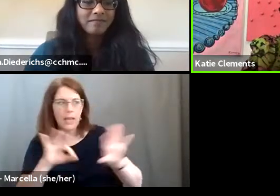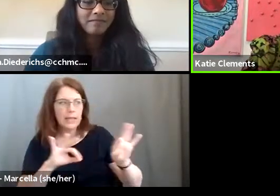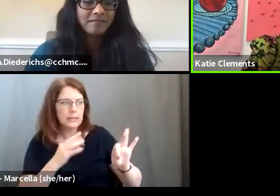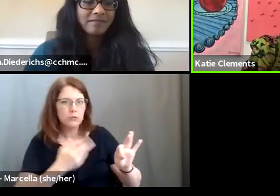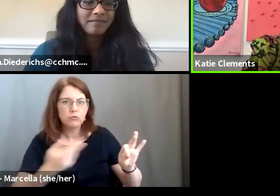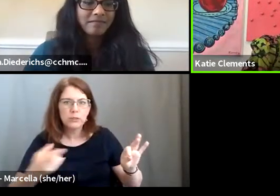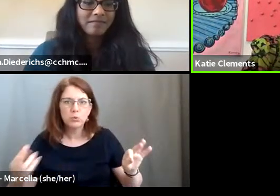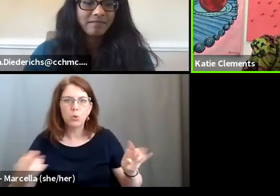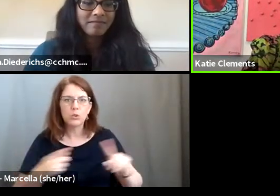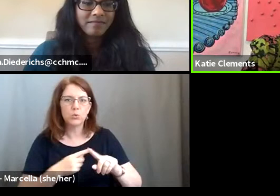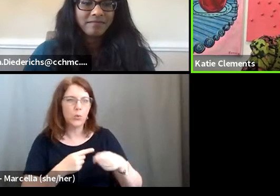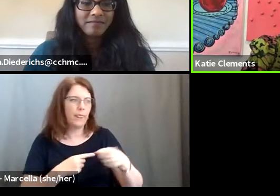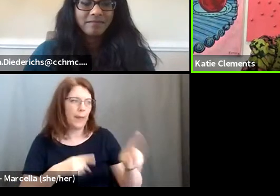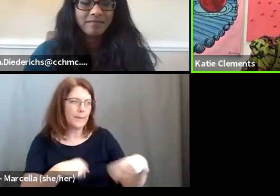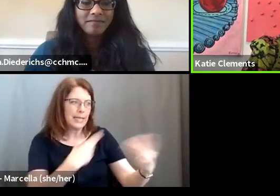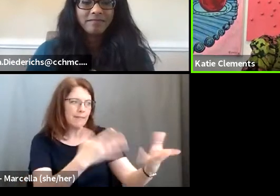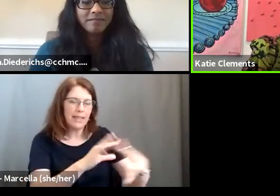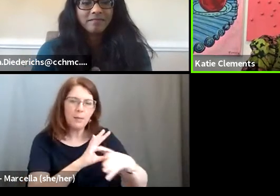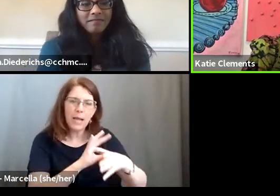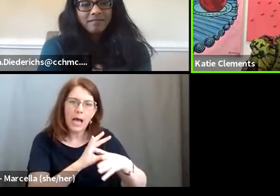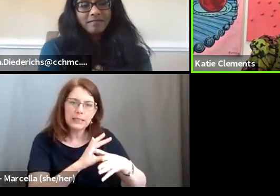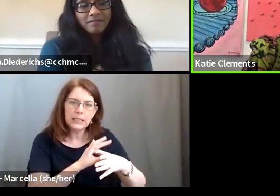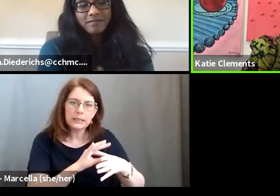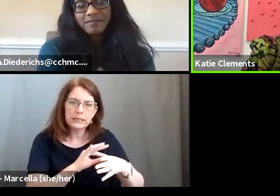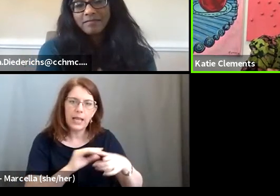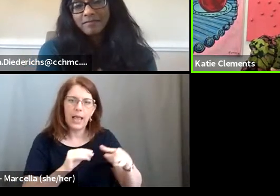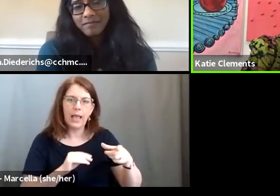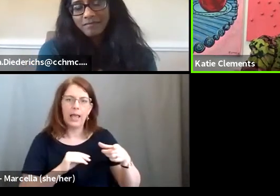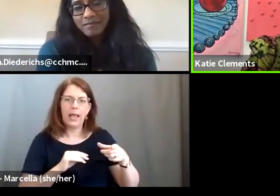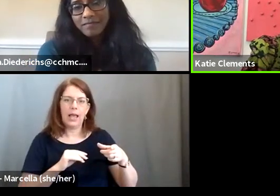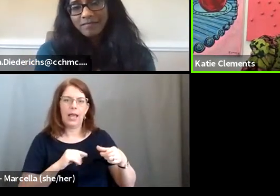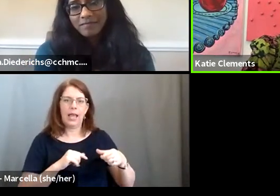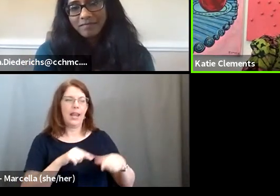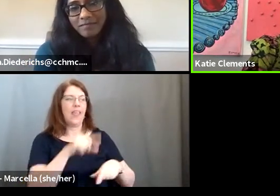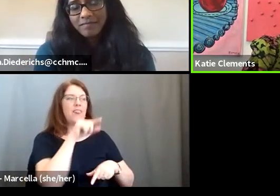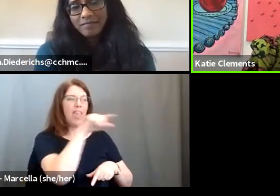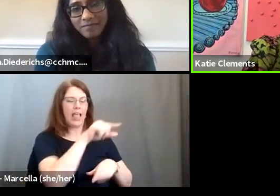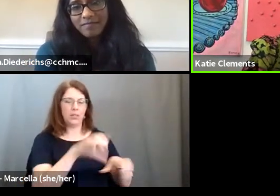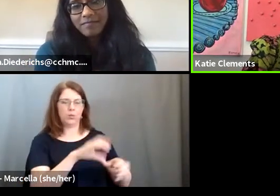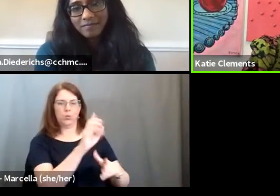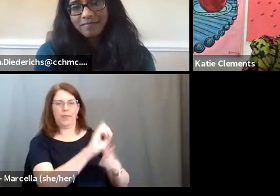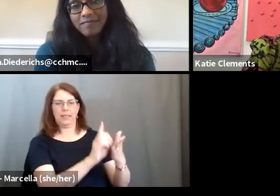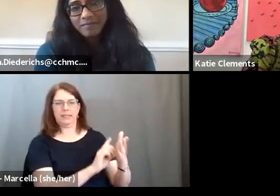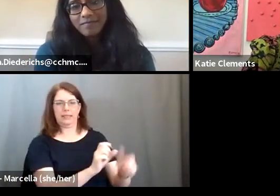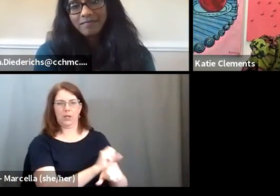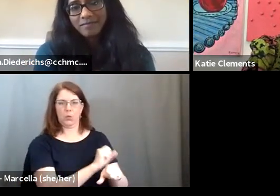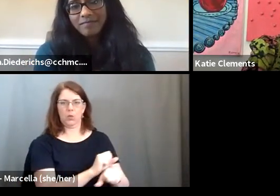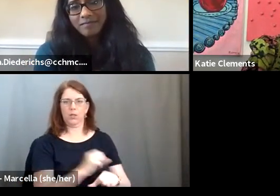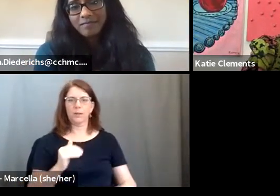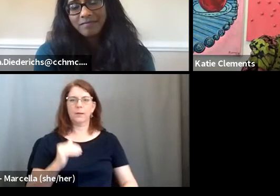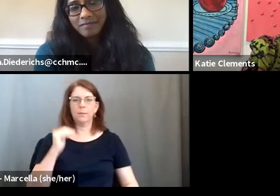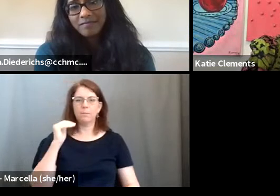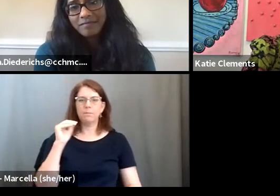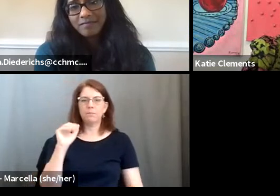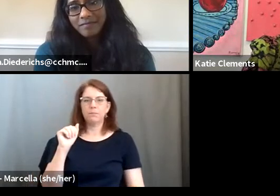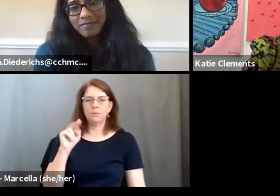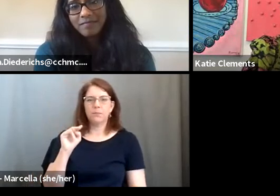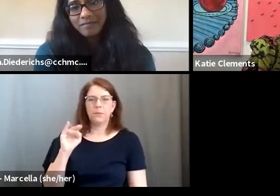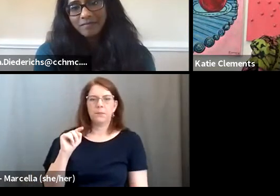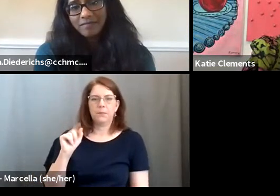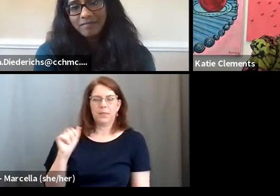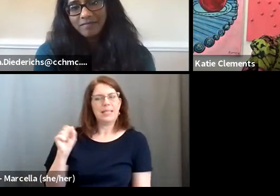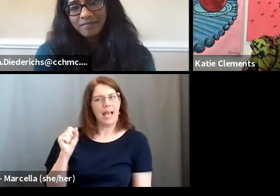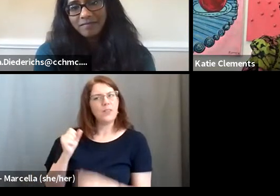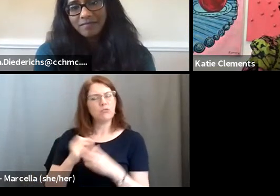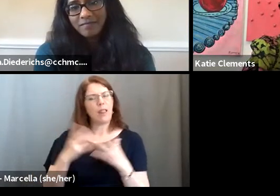and giving them contacts than actually doing all the design work. Yeah. Yeah. There's a, there's a lot of behind the scenes